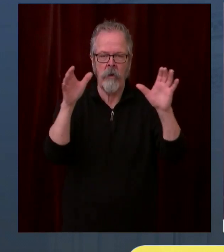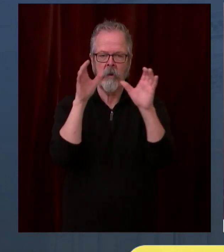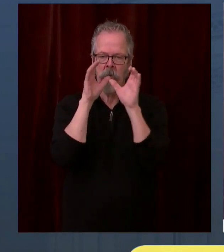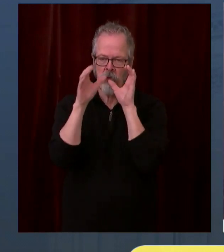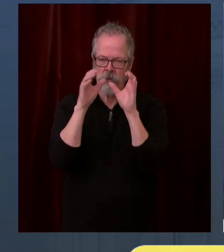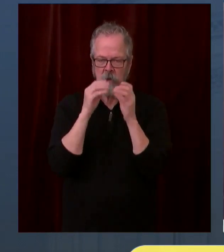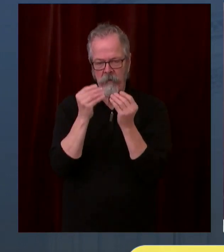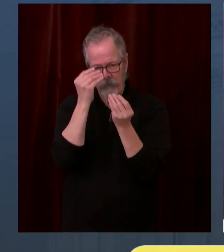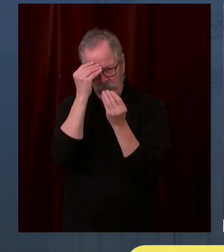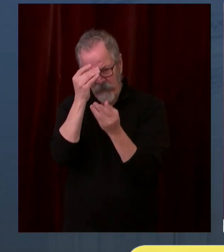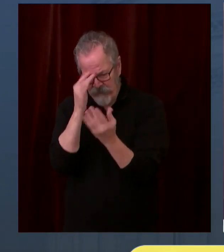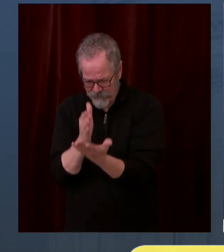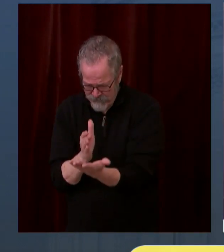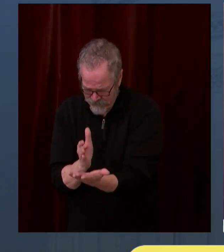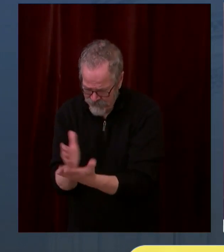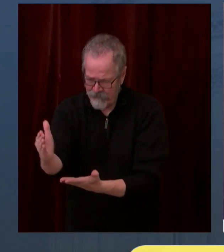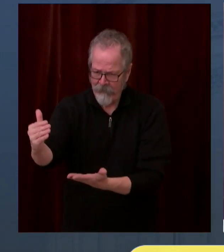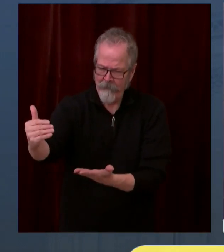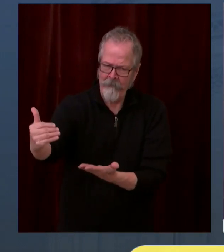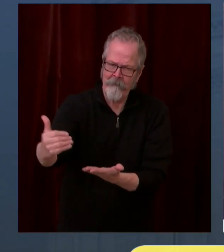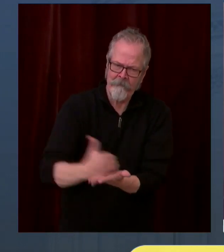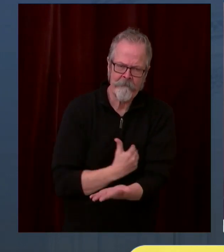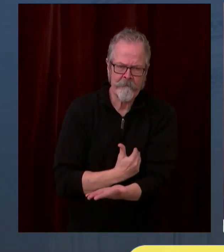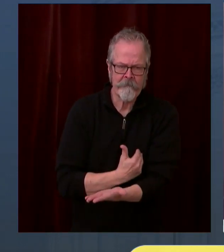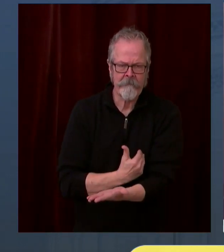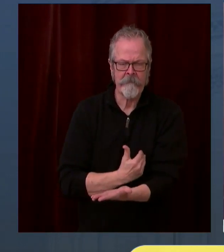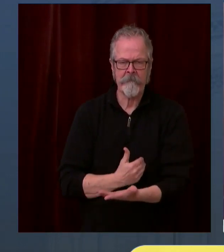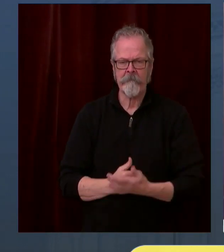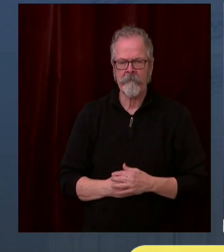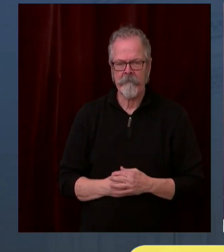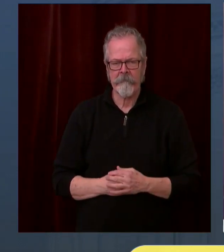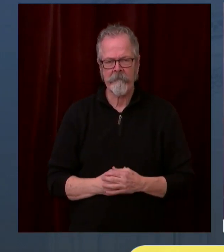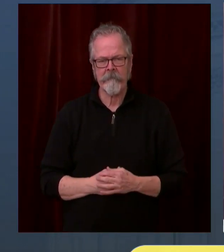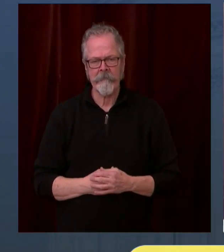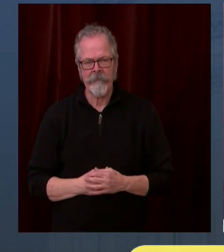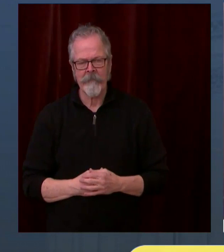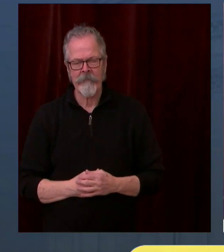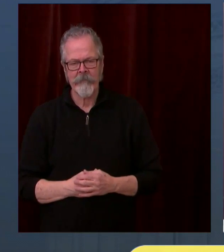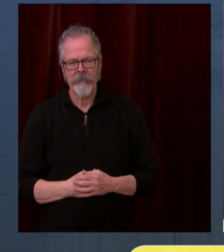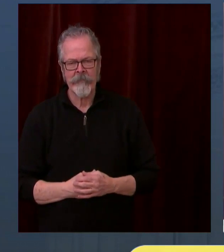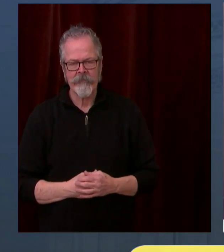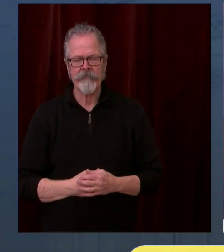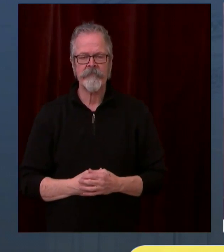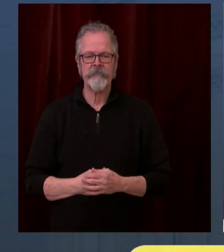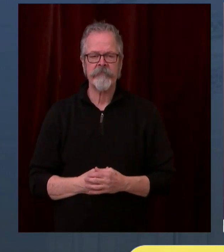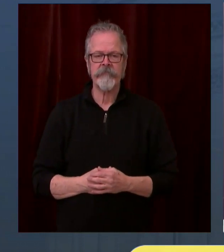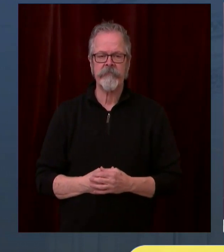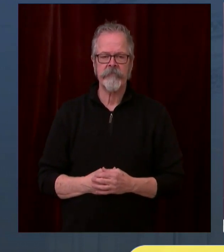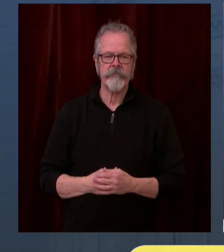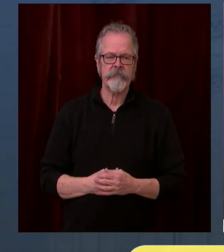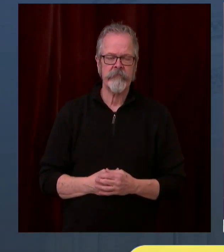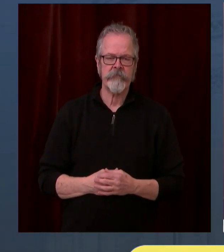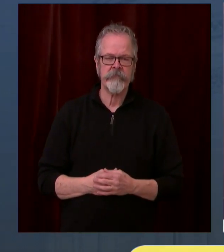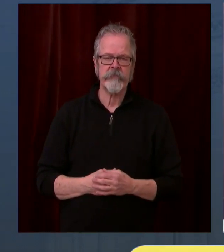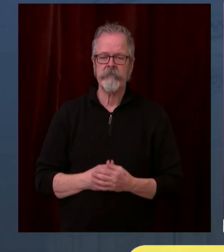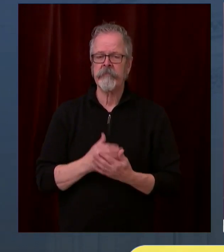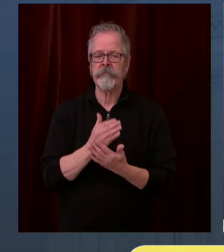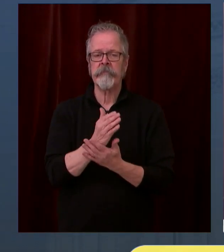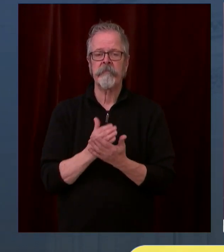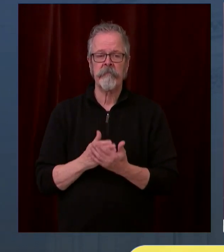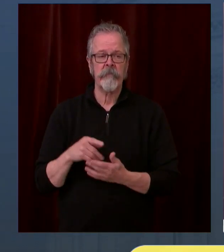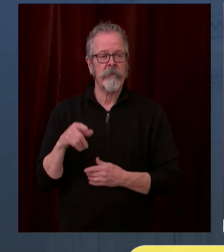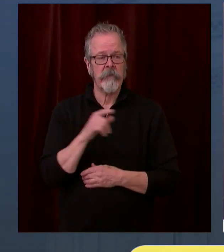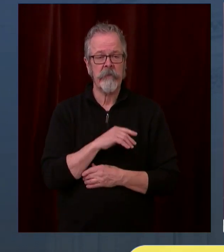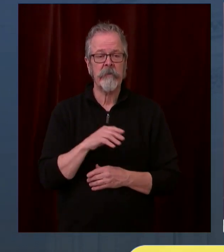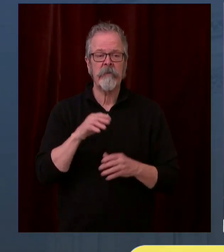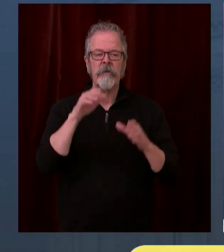to to improve some of those systems. And as we improve those systems, we're going to continue to roll these out on on an